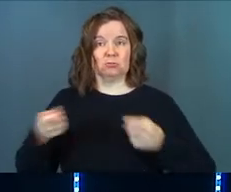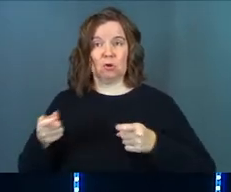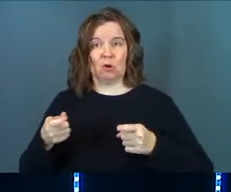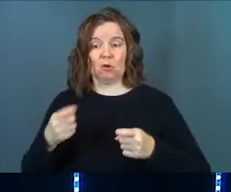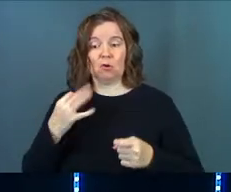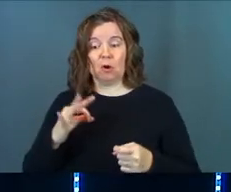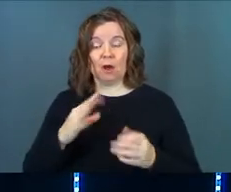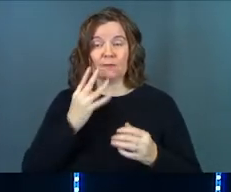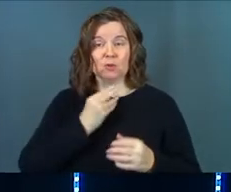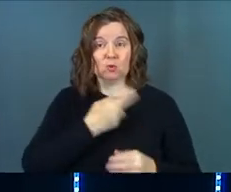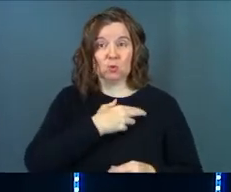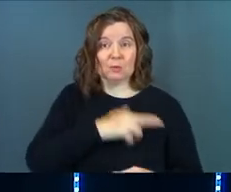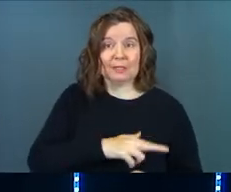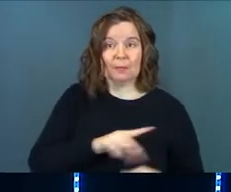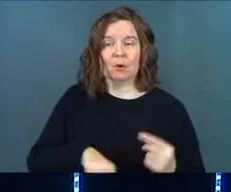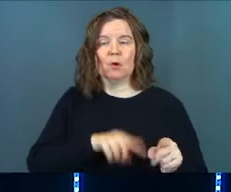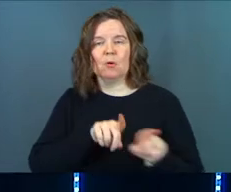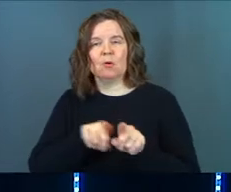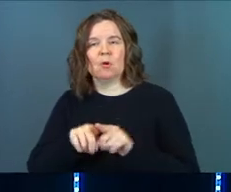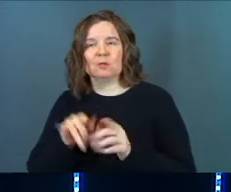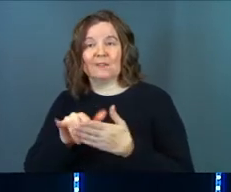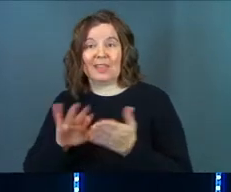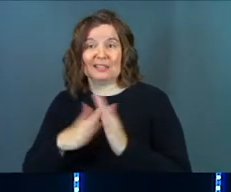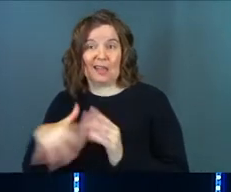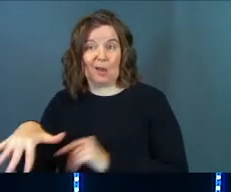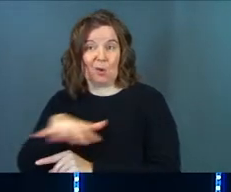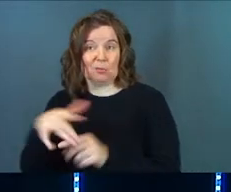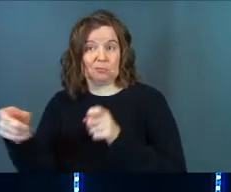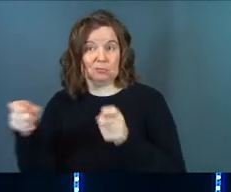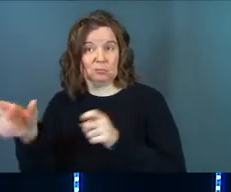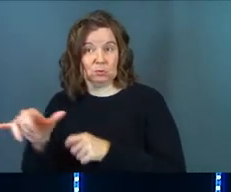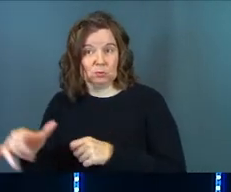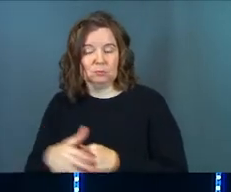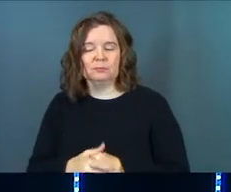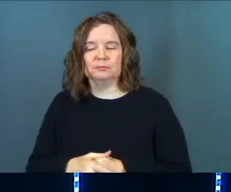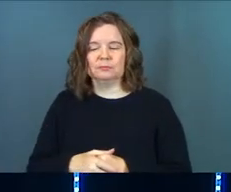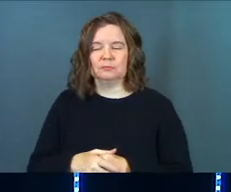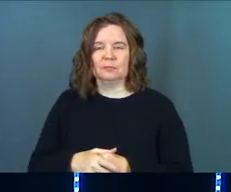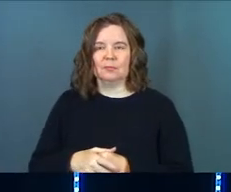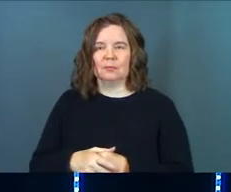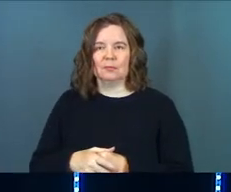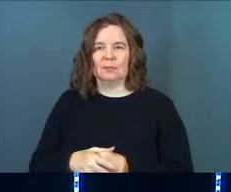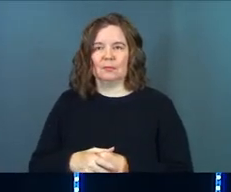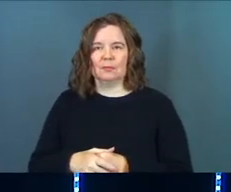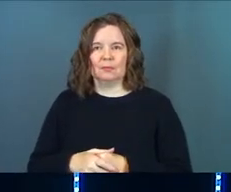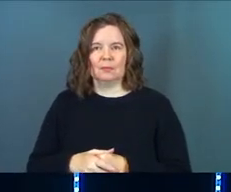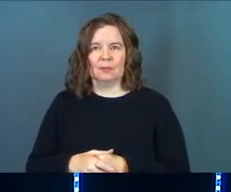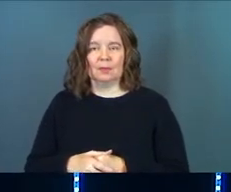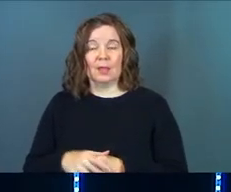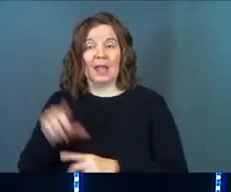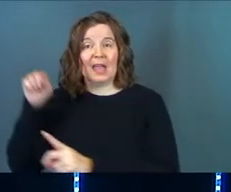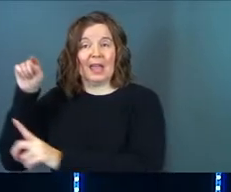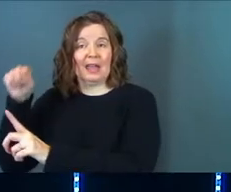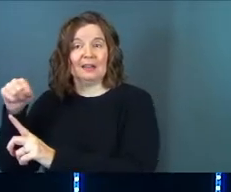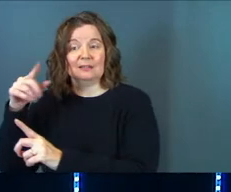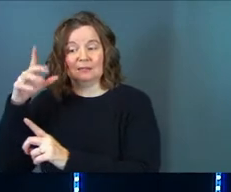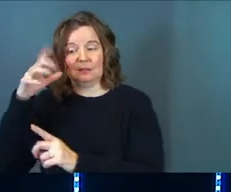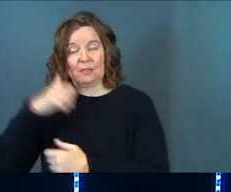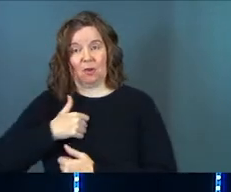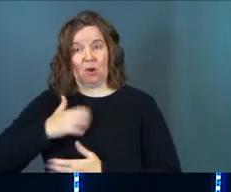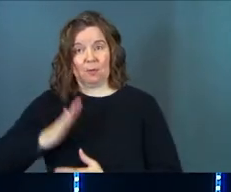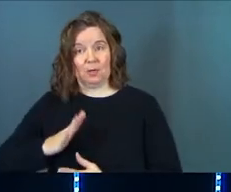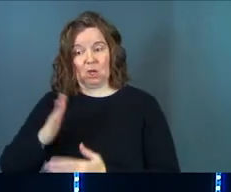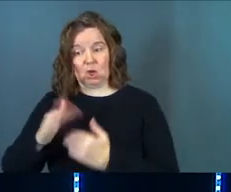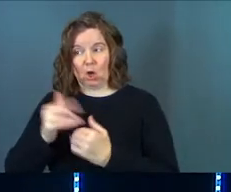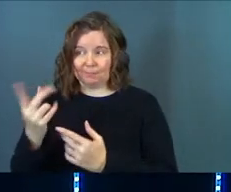of not only the Jewish religion, but really basically of that town. And he calls them. And what do they say to Jesus? They say,